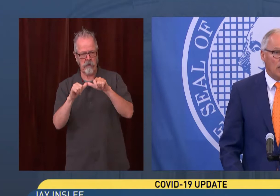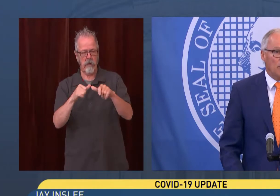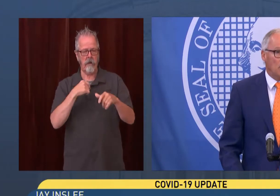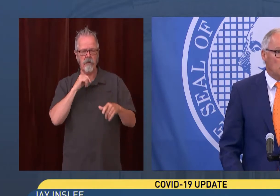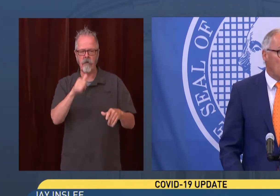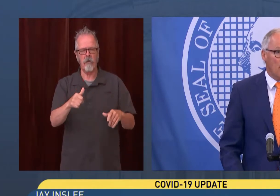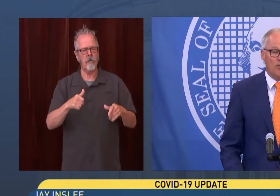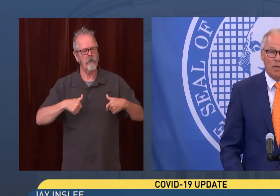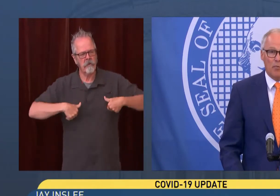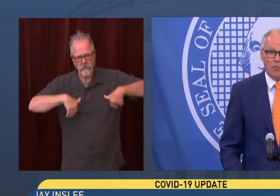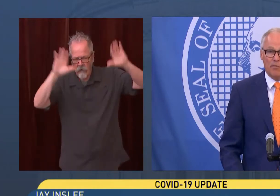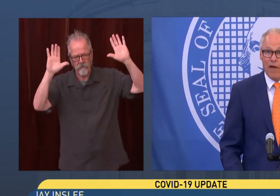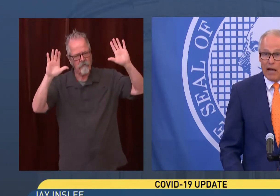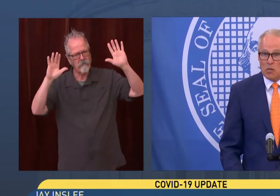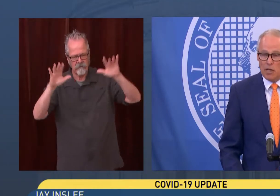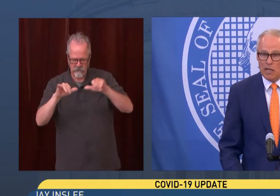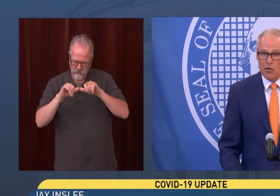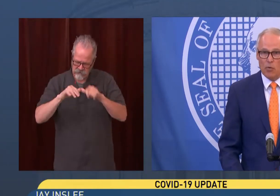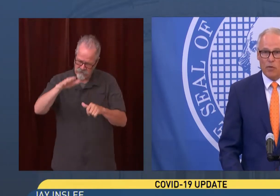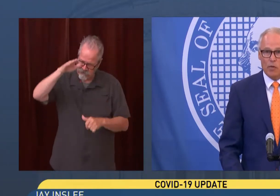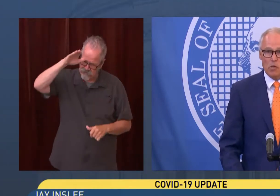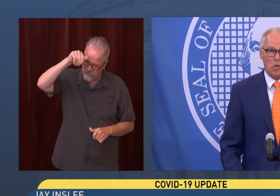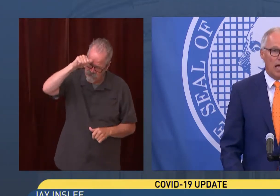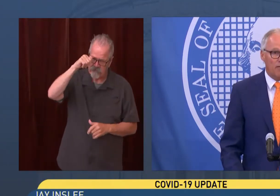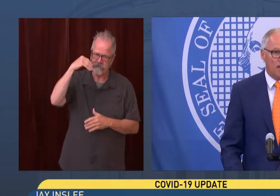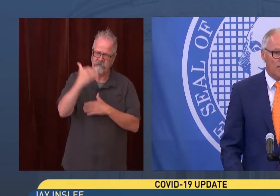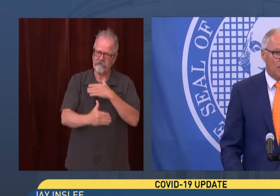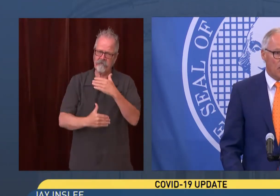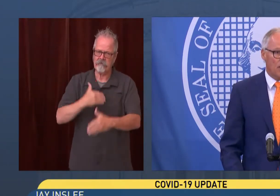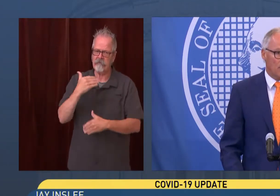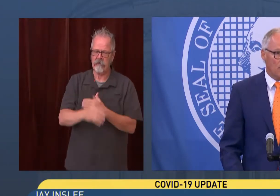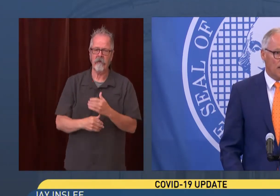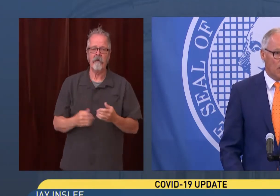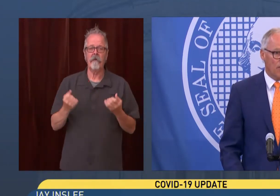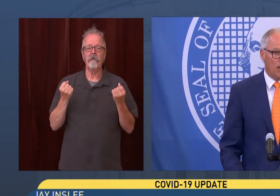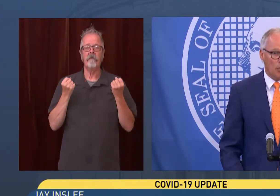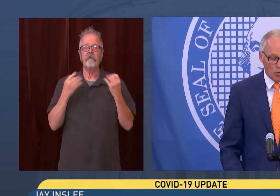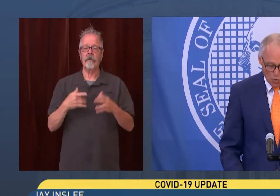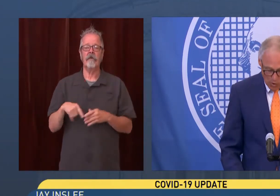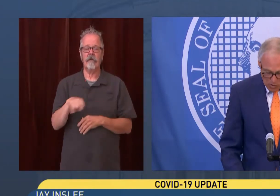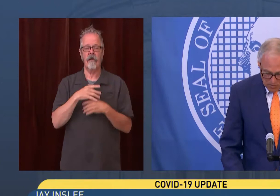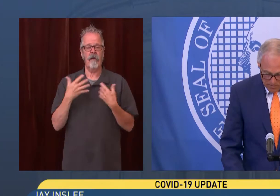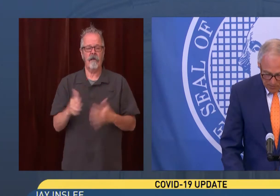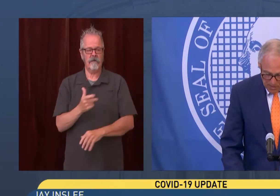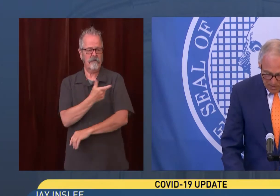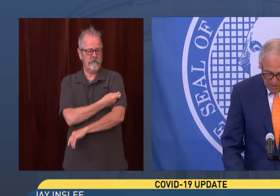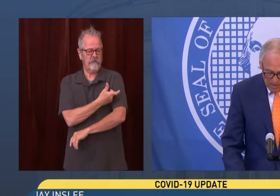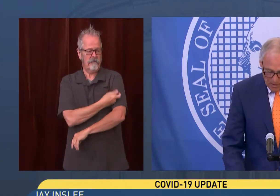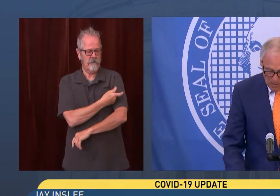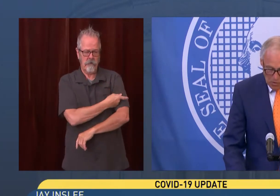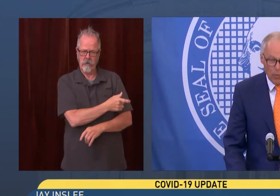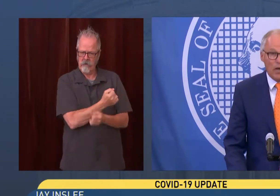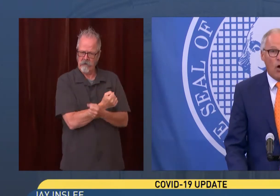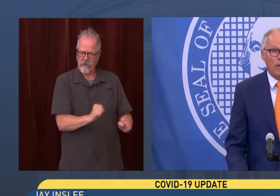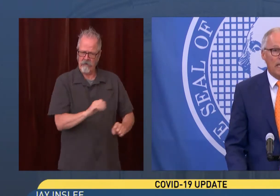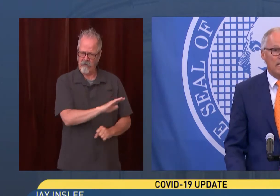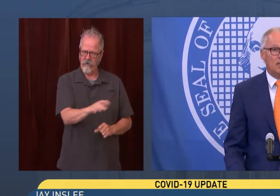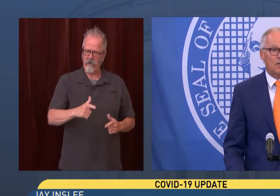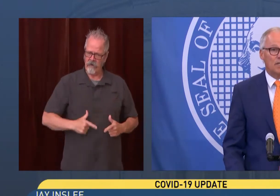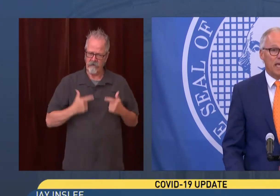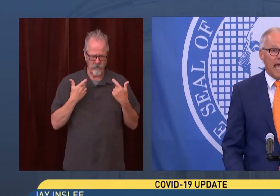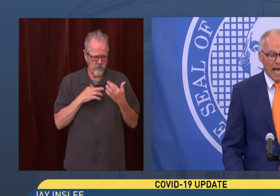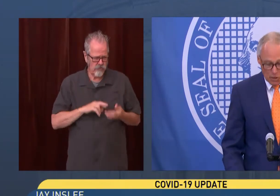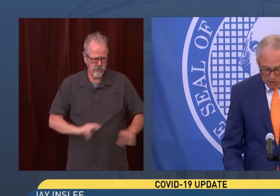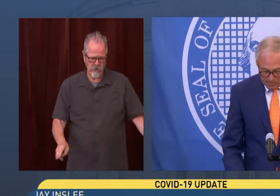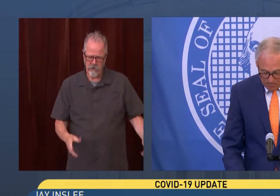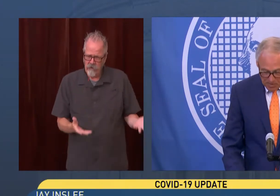primarily because not enough people have been vaccinated with this life-saving drug that is now available to us. So we know we need